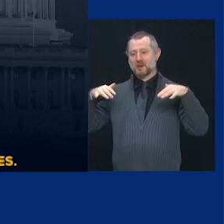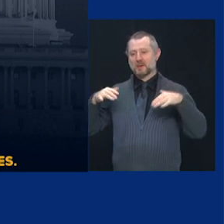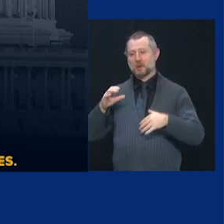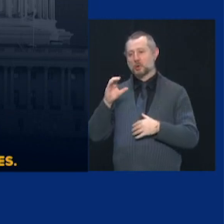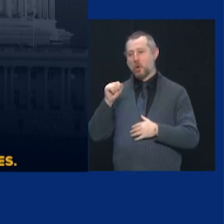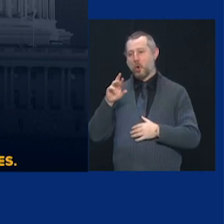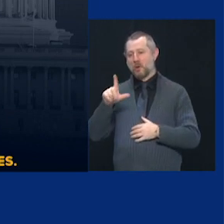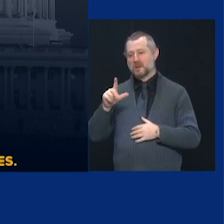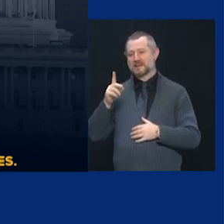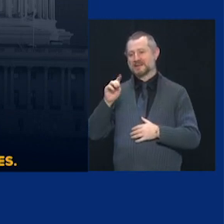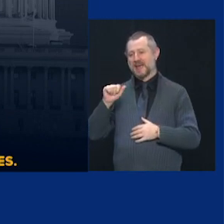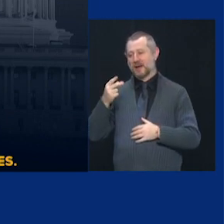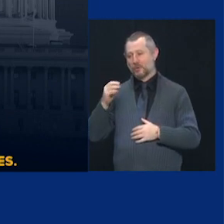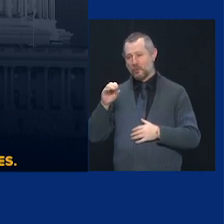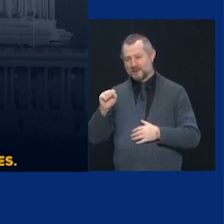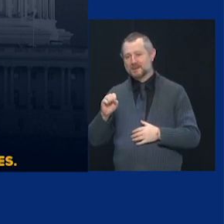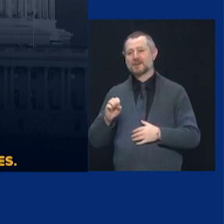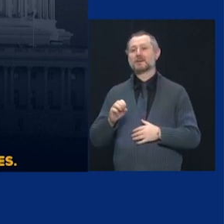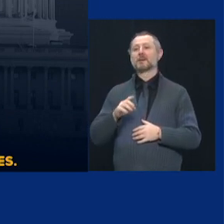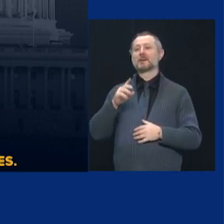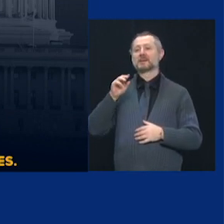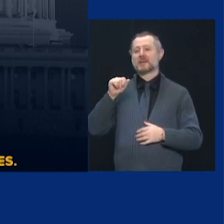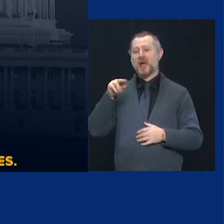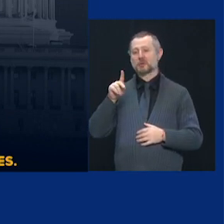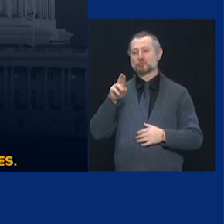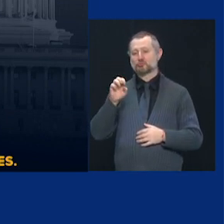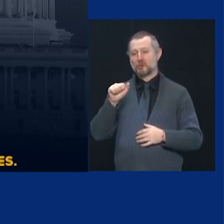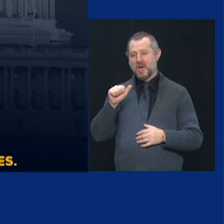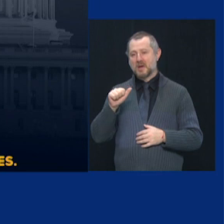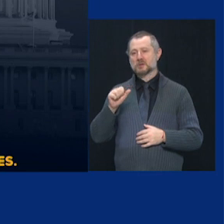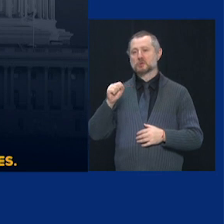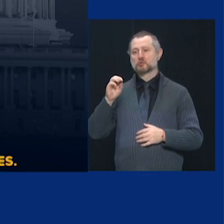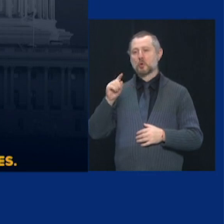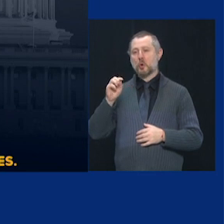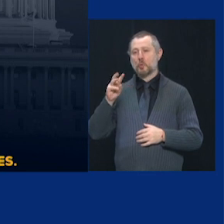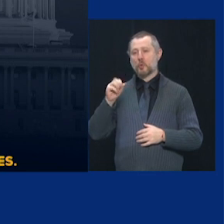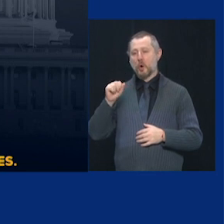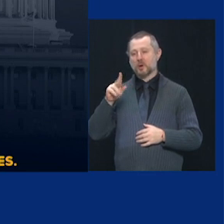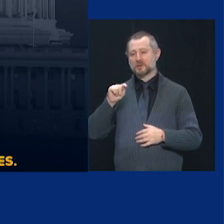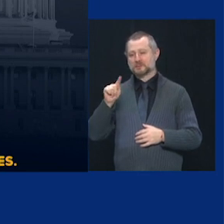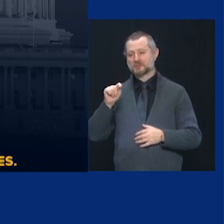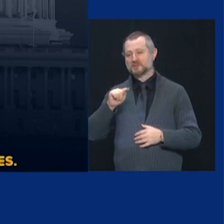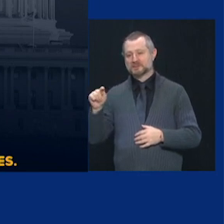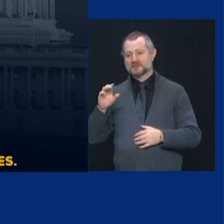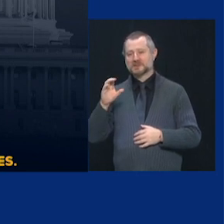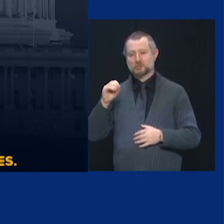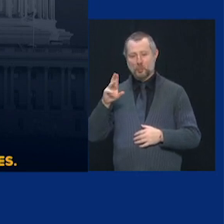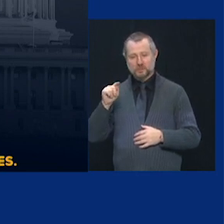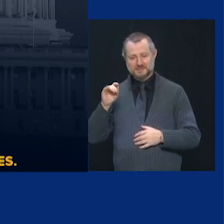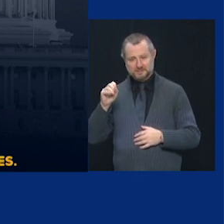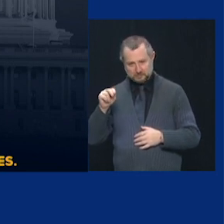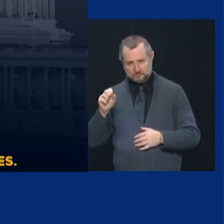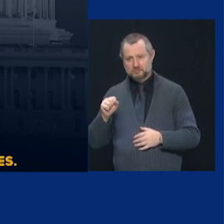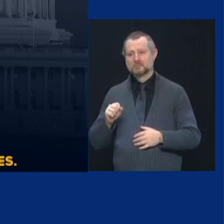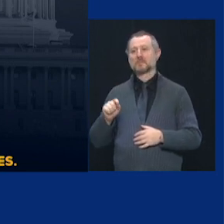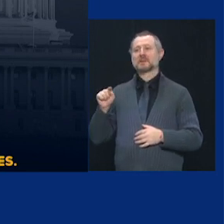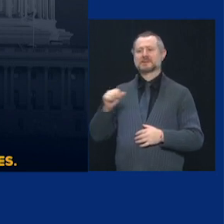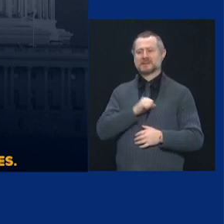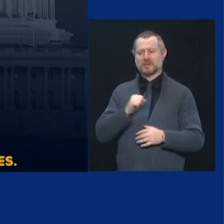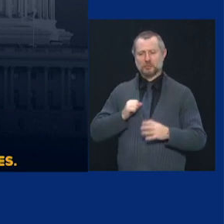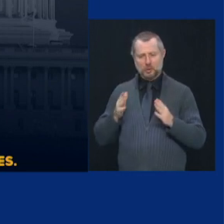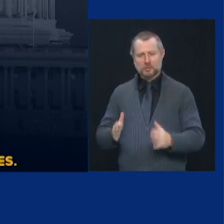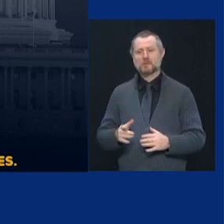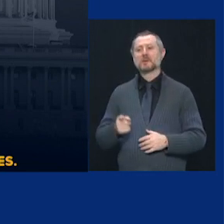Andrea Stewart-Cousins, Mayor Bill de Blasio, all our partners in labor. Remember,